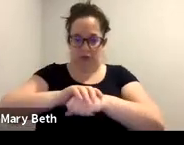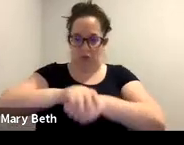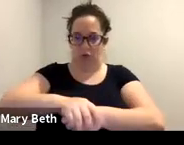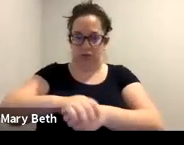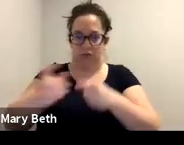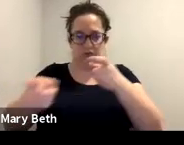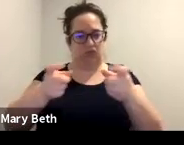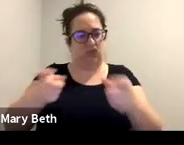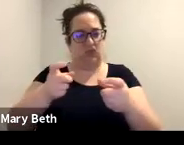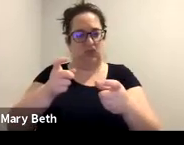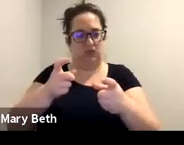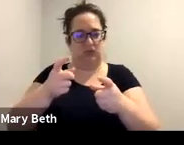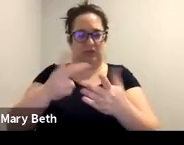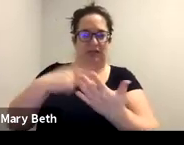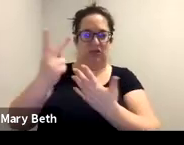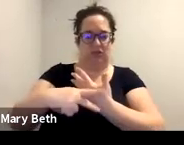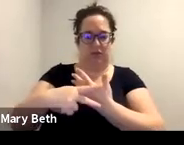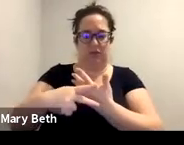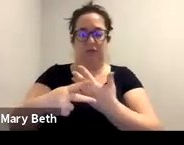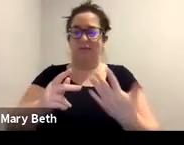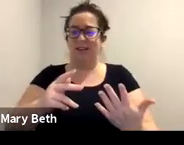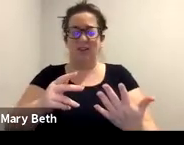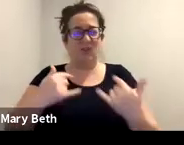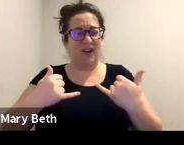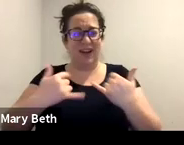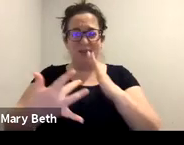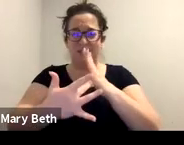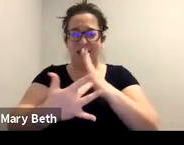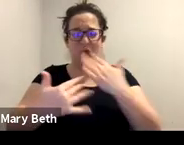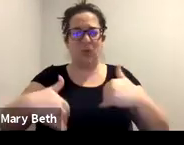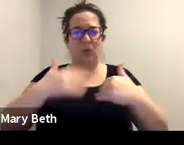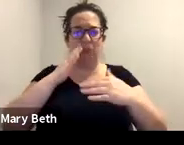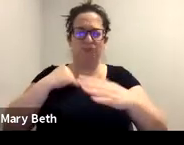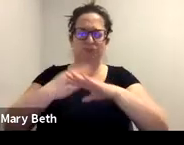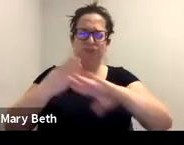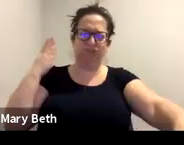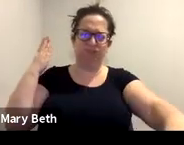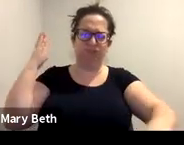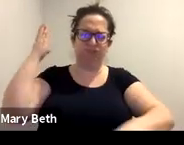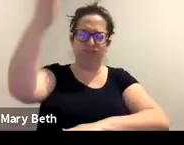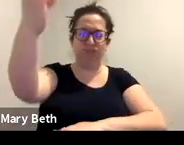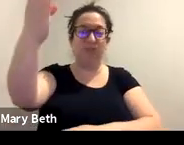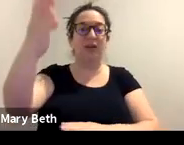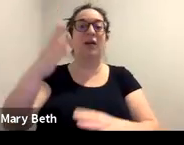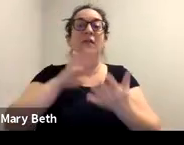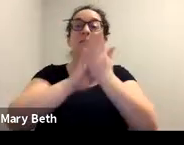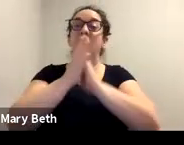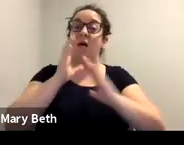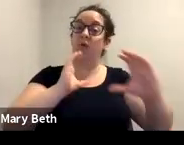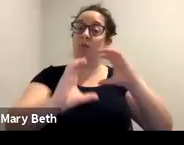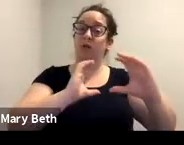not only a platform of communication and connection, but they can also become a source of